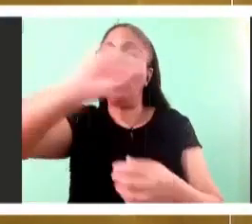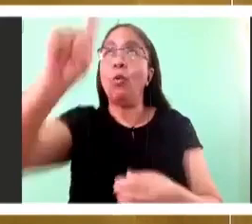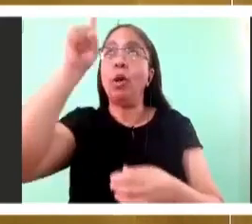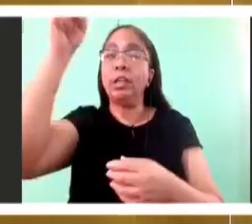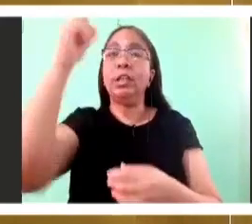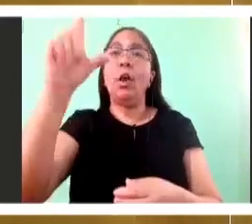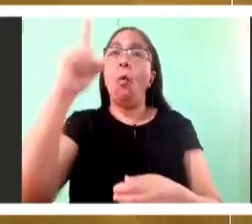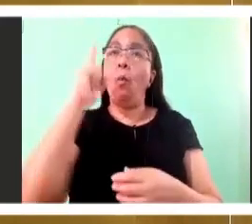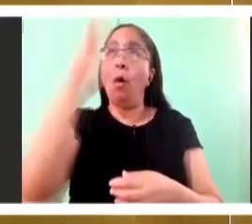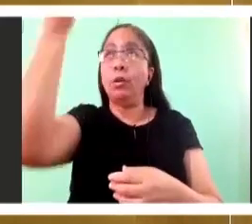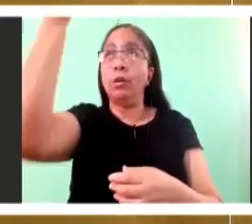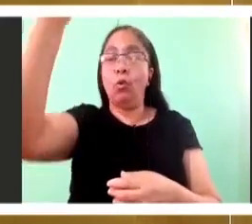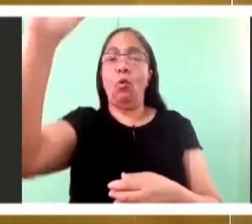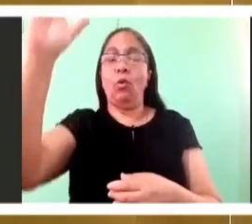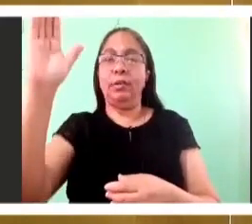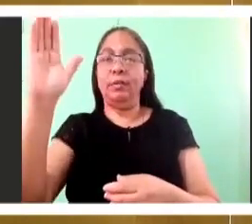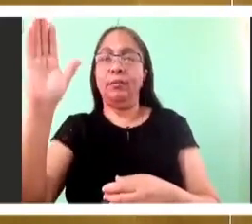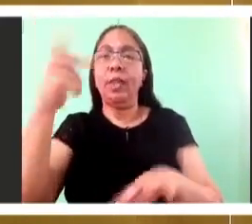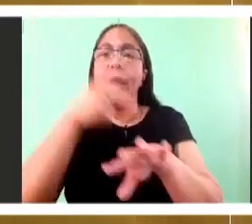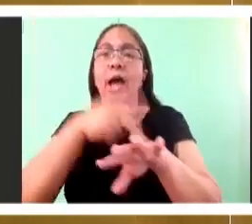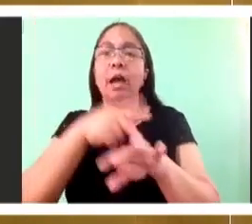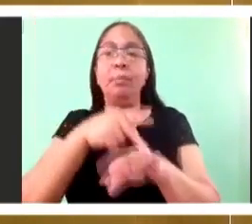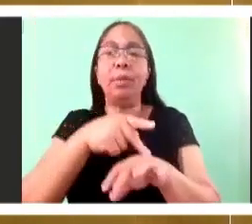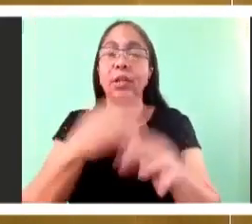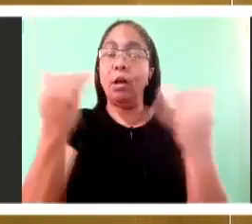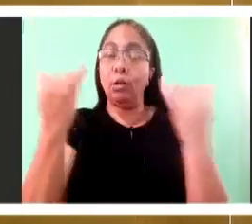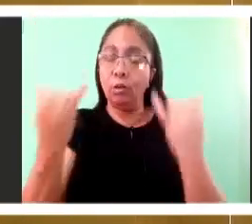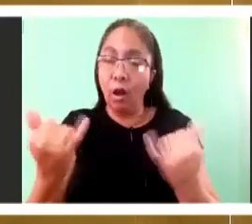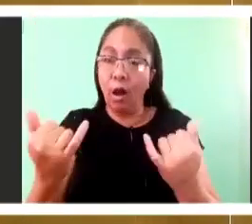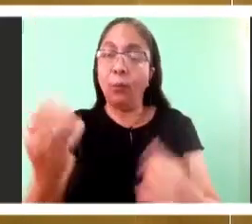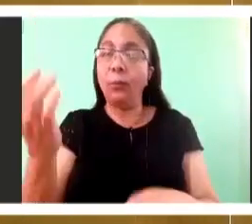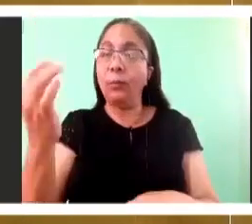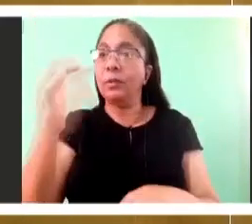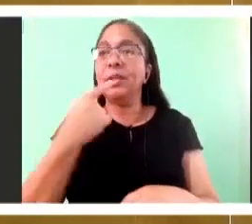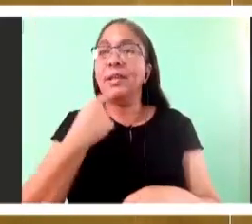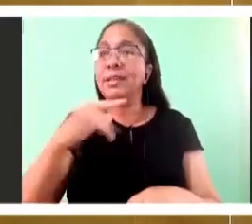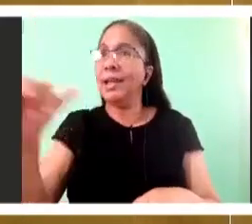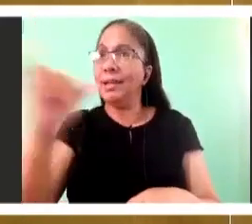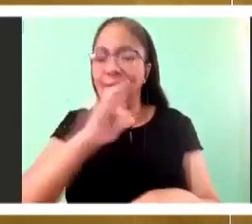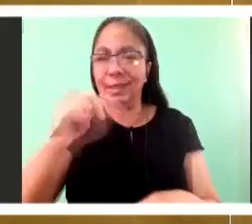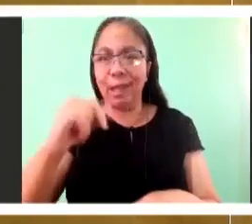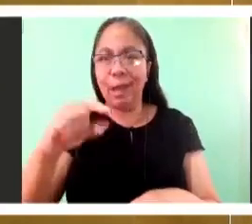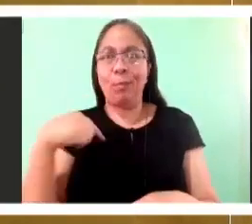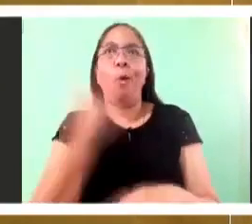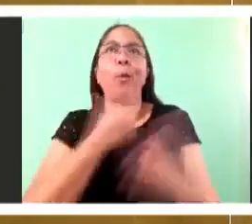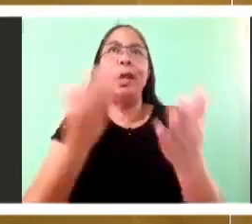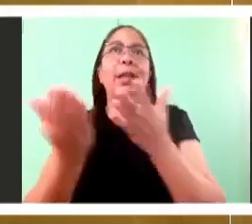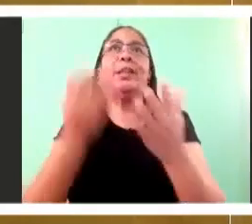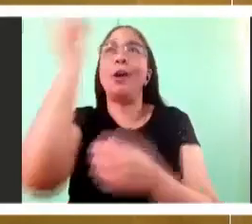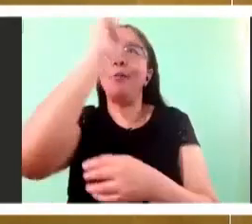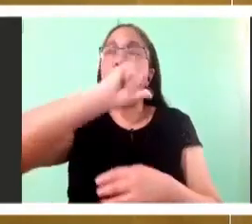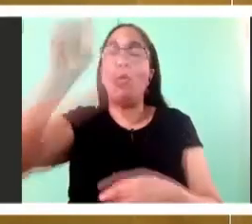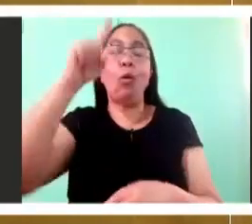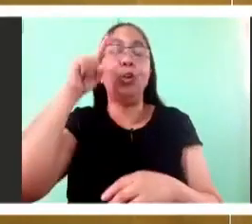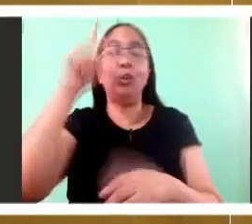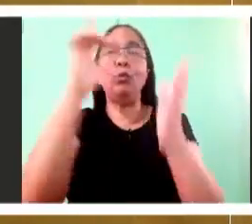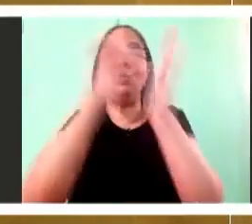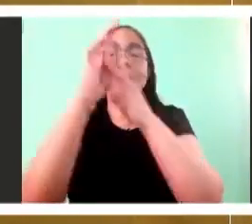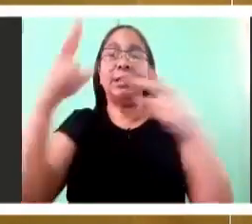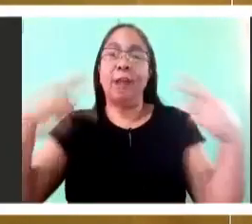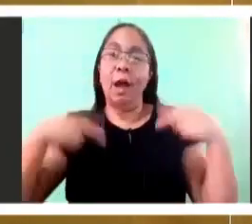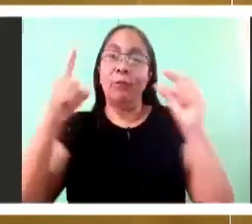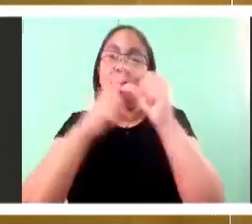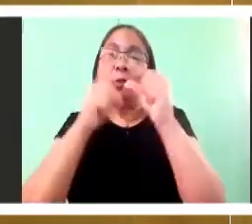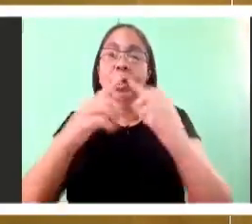eternal life. Brothers and sisters the mystery of the Eucharist is a central mystery because in it we have